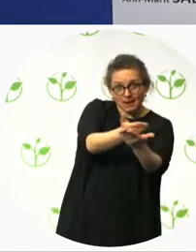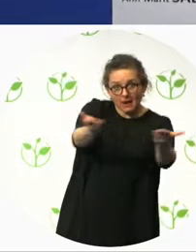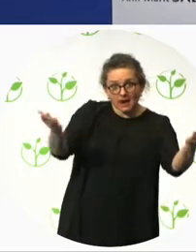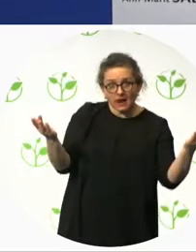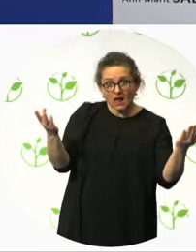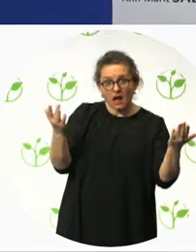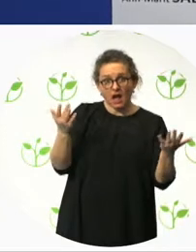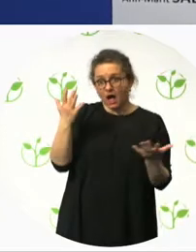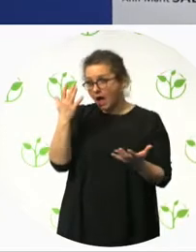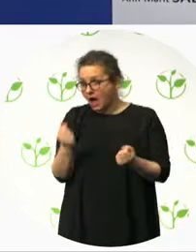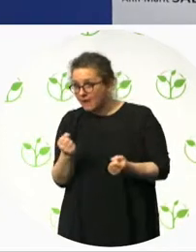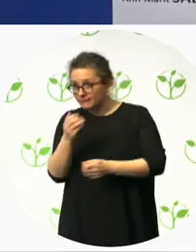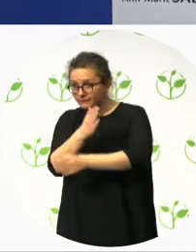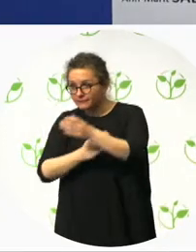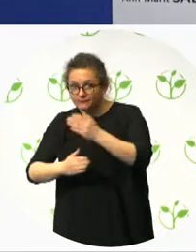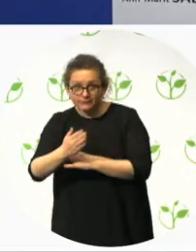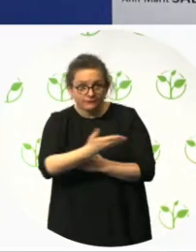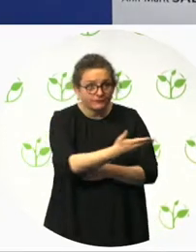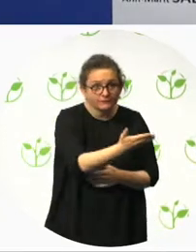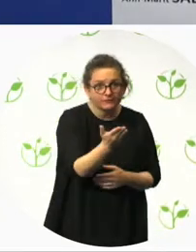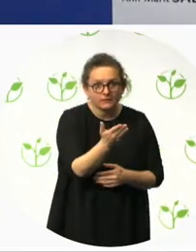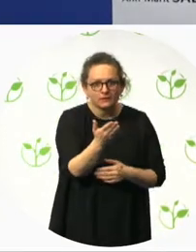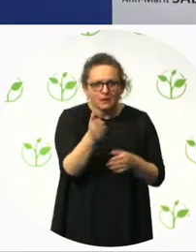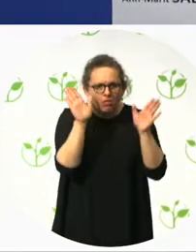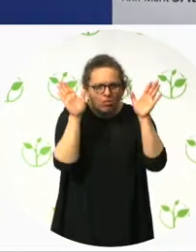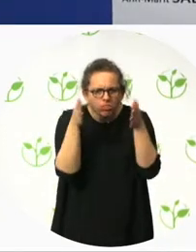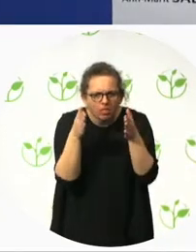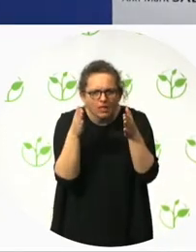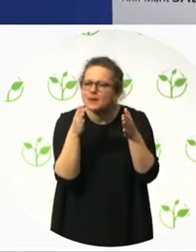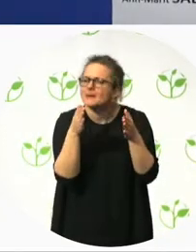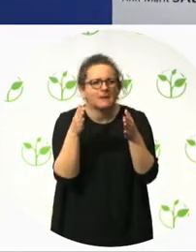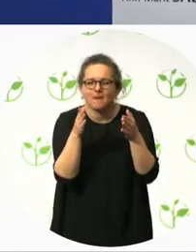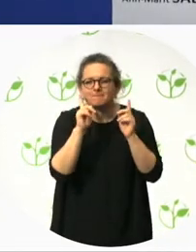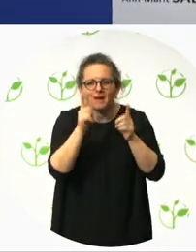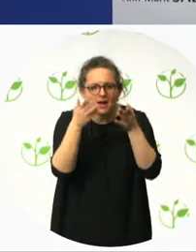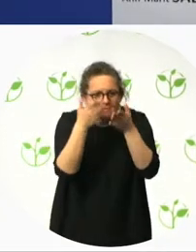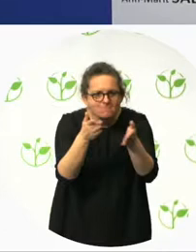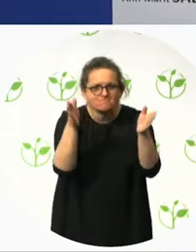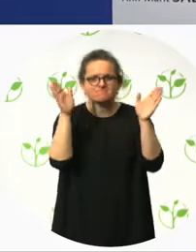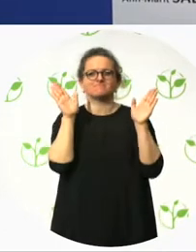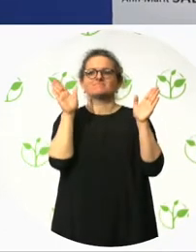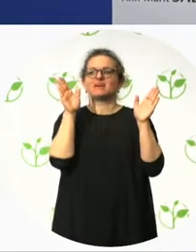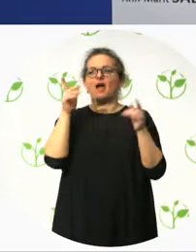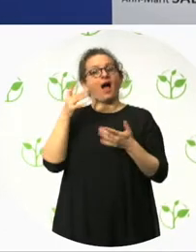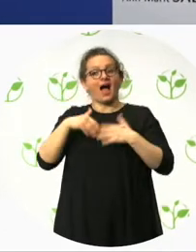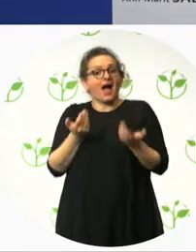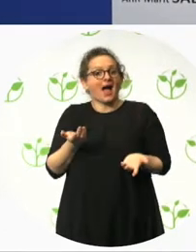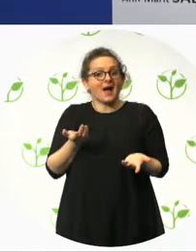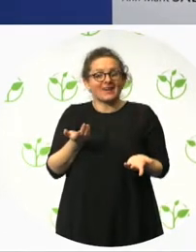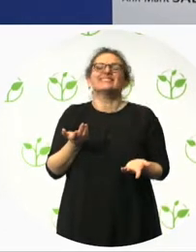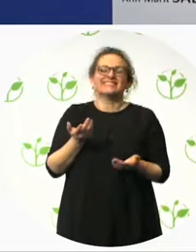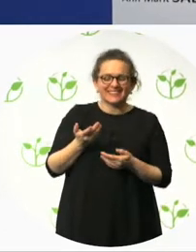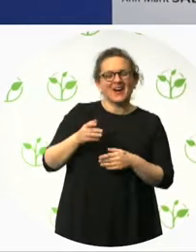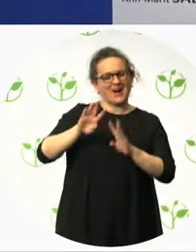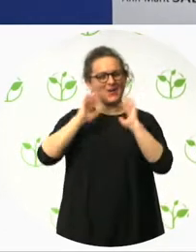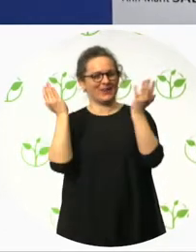design, which talks about enabling independent social participation for all. And it's about continual improvement.